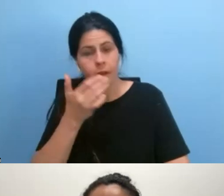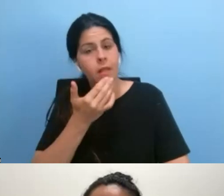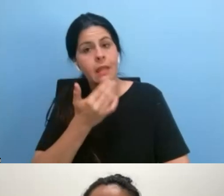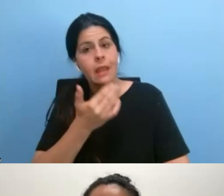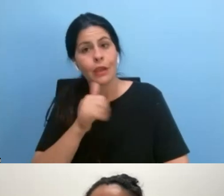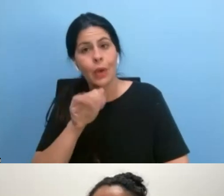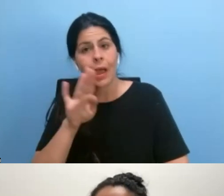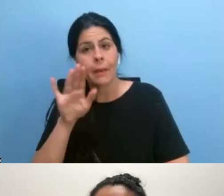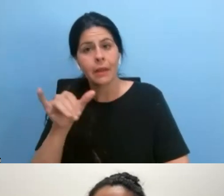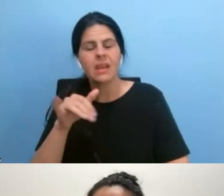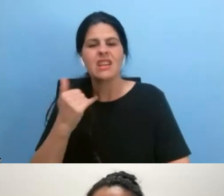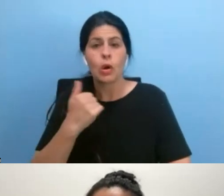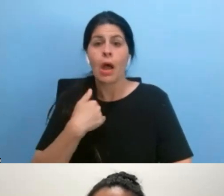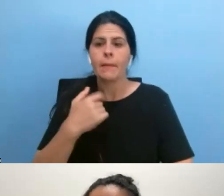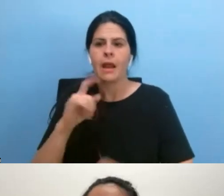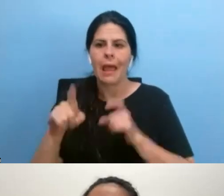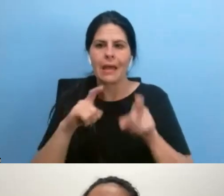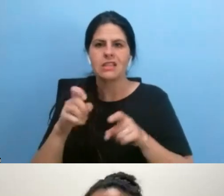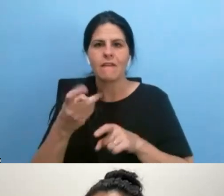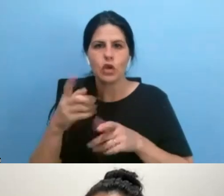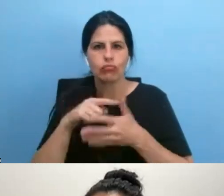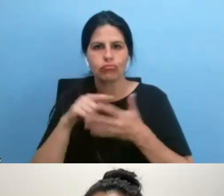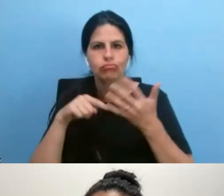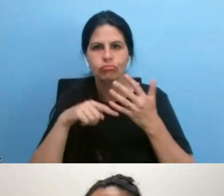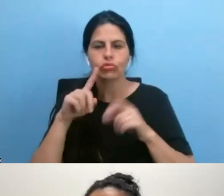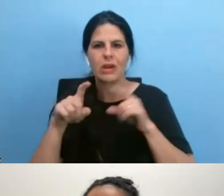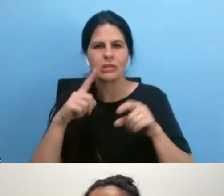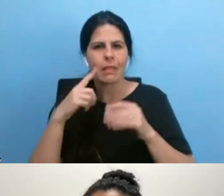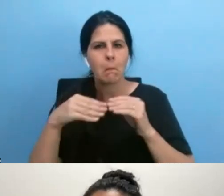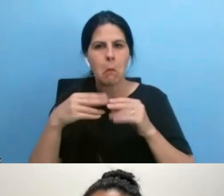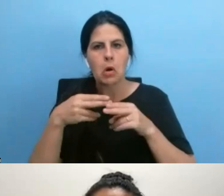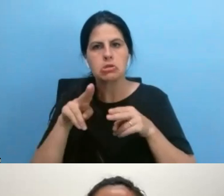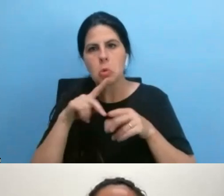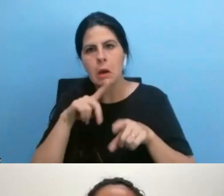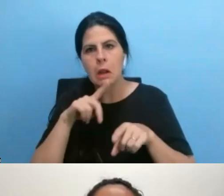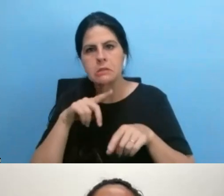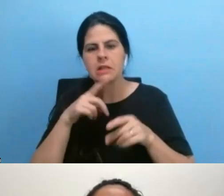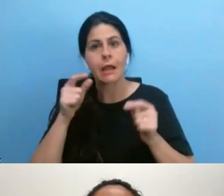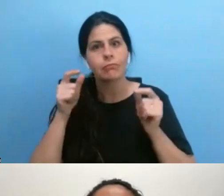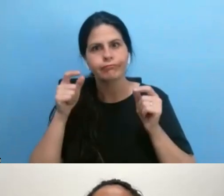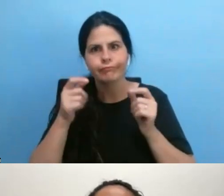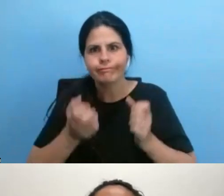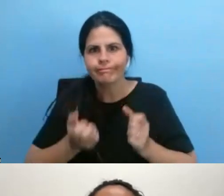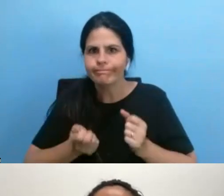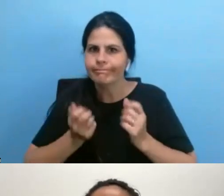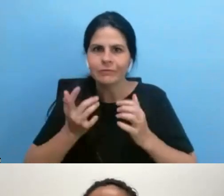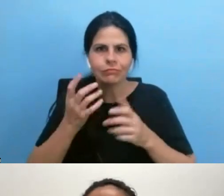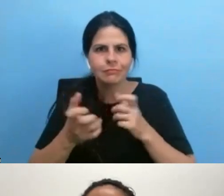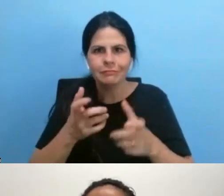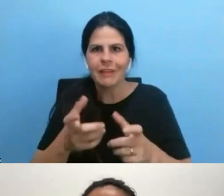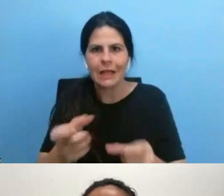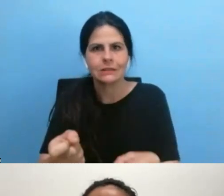ask a series of questions that I think are just like shorter answers, um, a little bit of a rapid fire. So can a film with